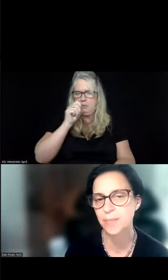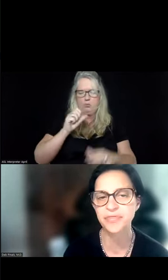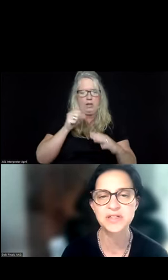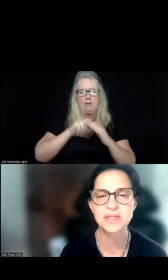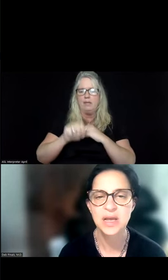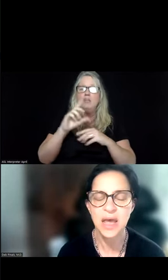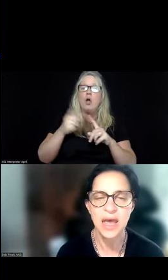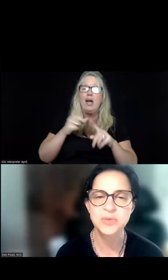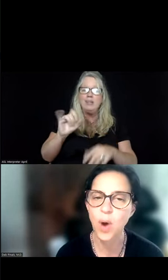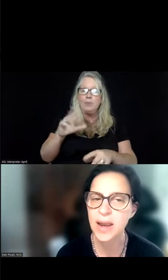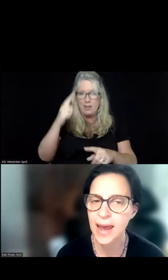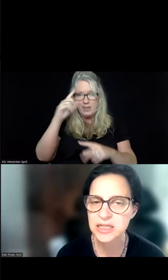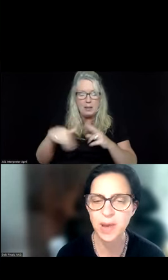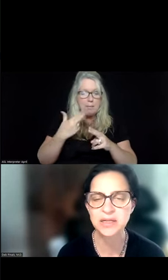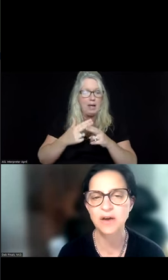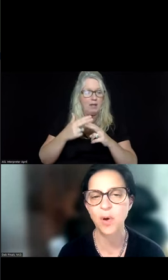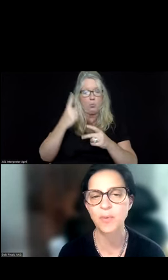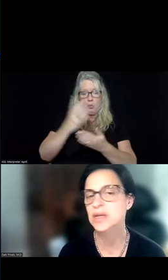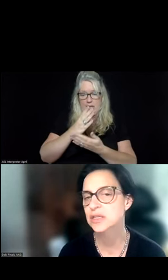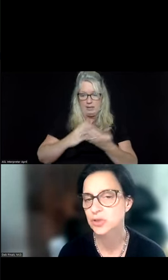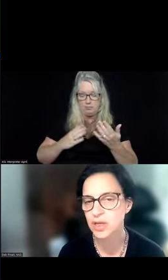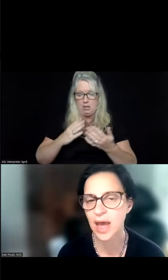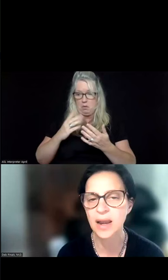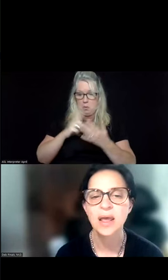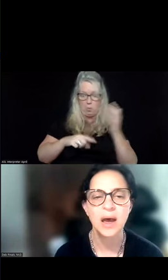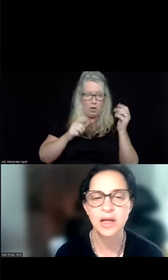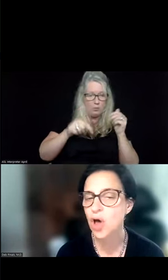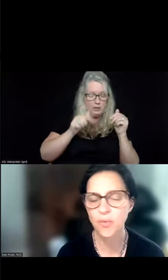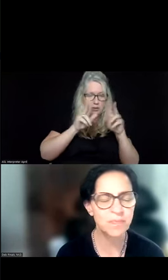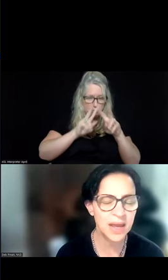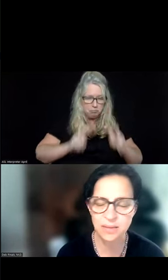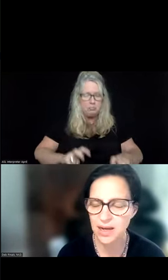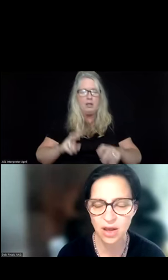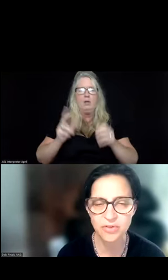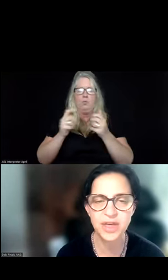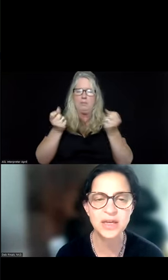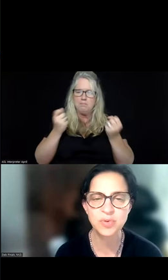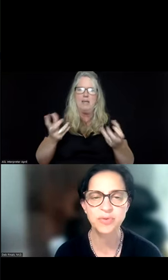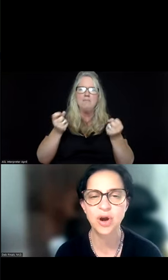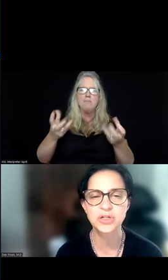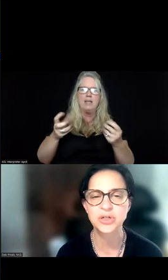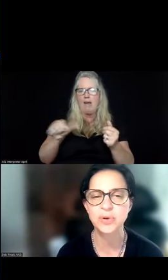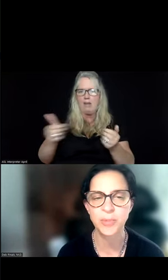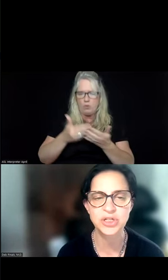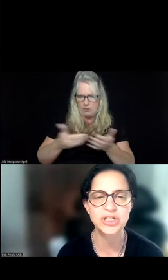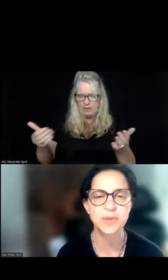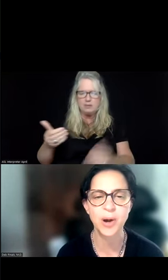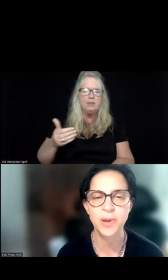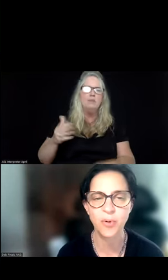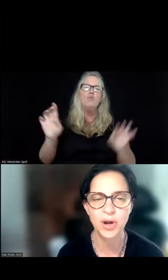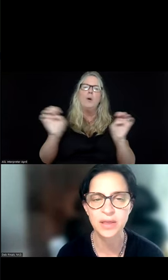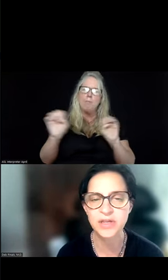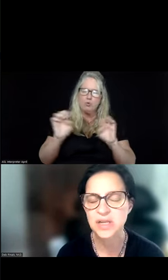So we can think about this as one aspect of what we need to look at, along with many, many other things with regard to emergency